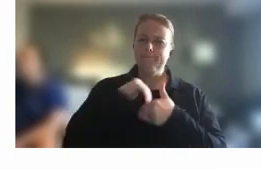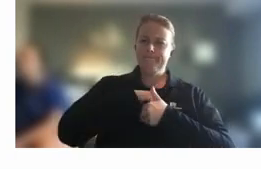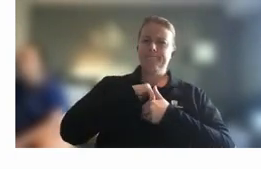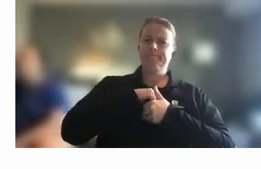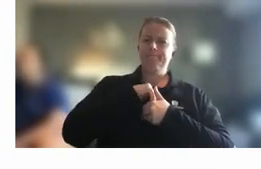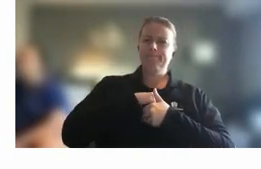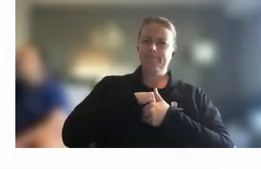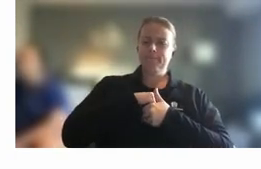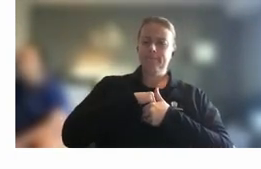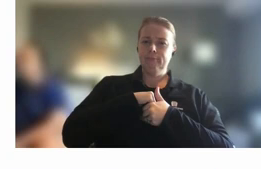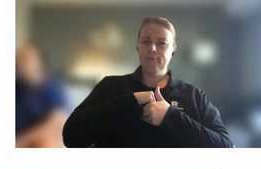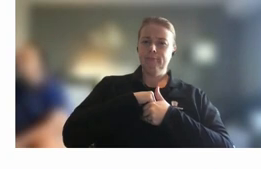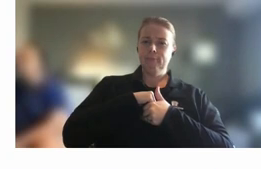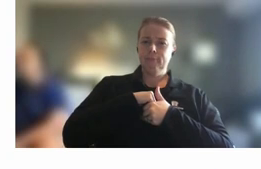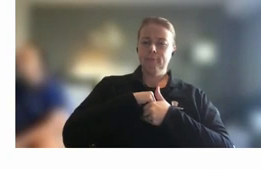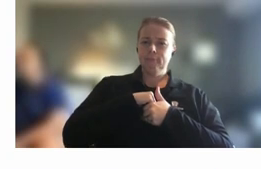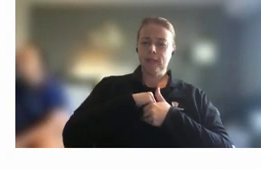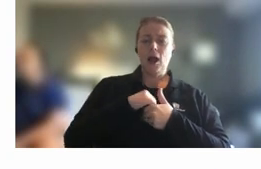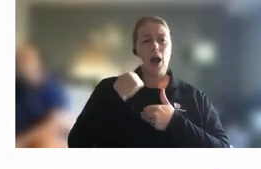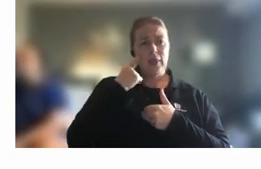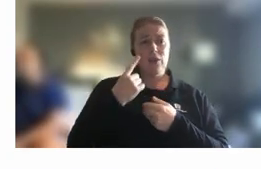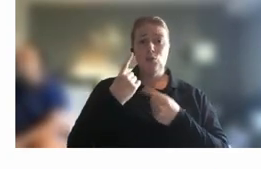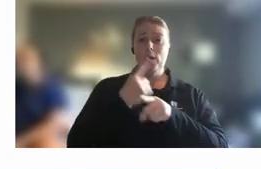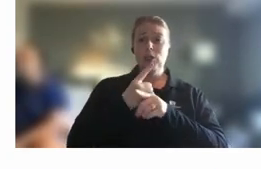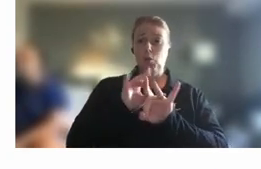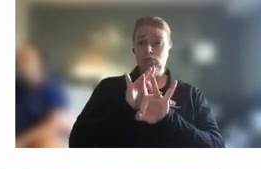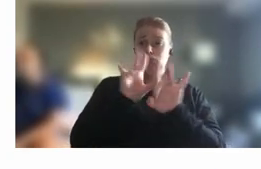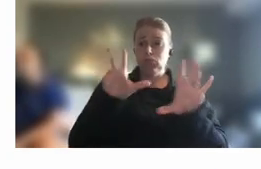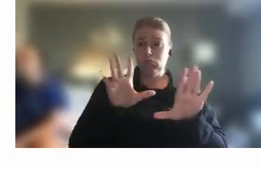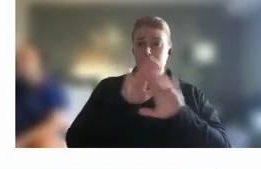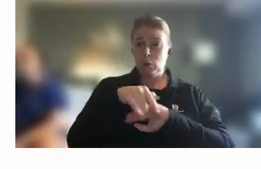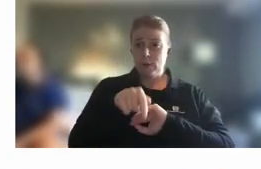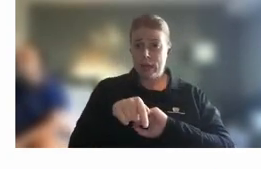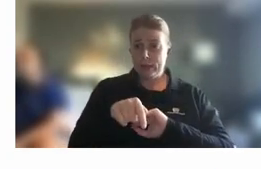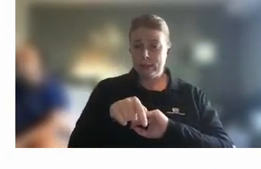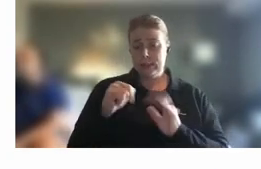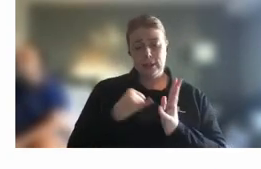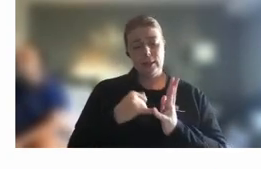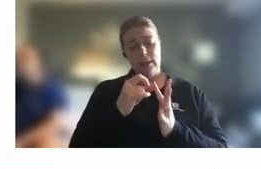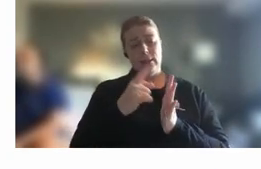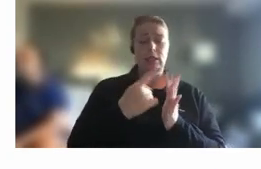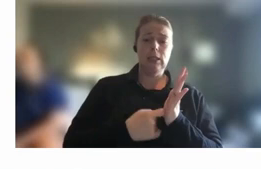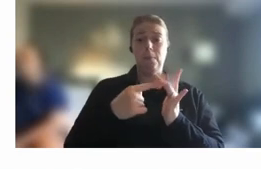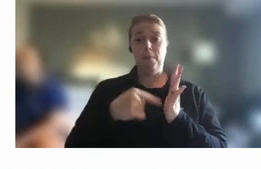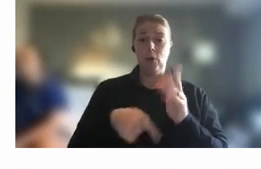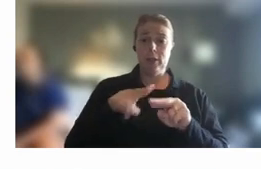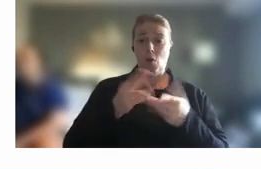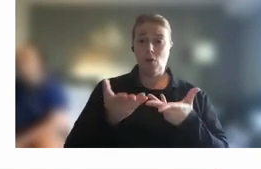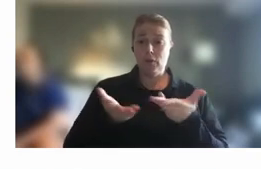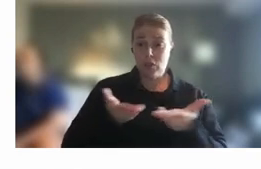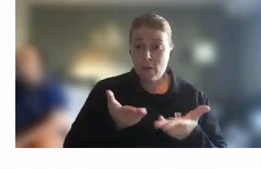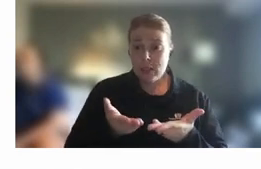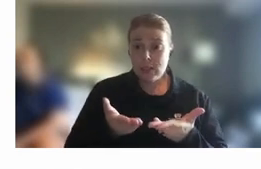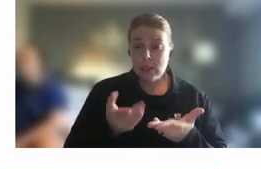talking a bit more explicitly about that talking about the spirit of service talking about what we're about as a public service is